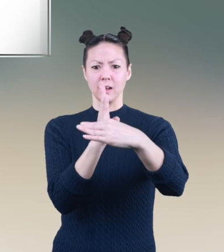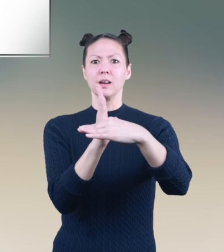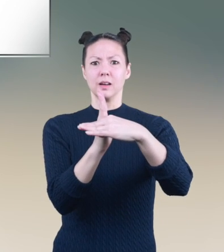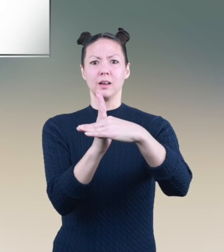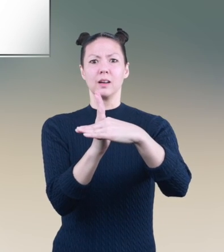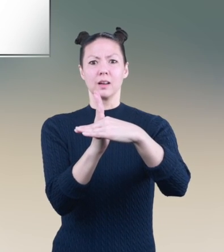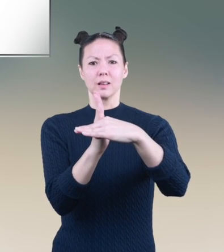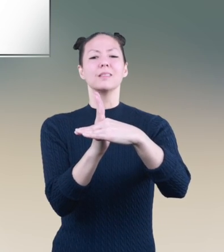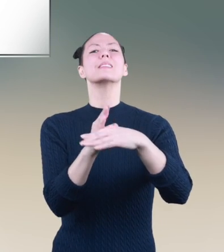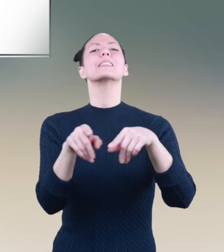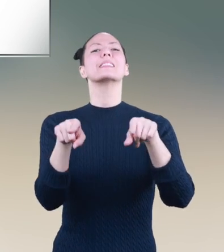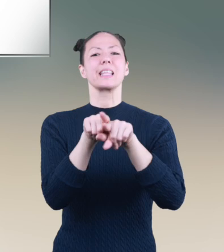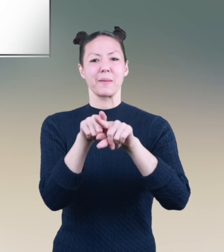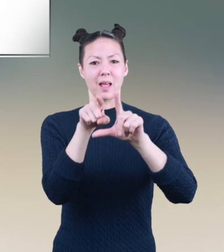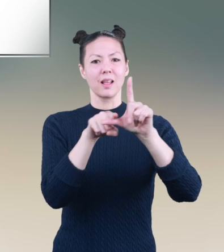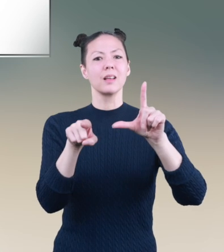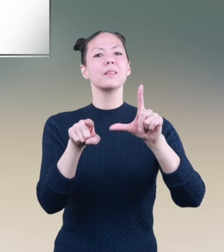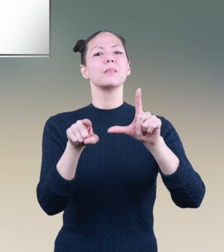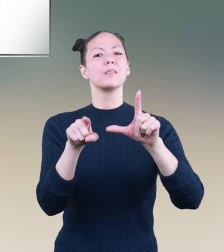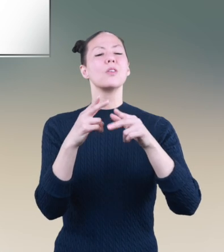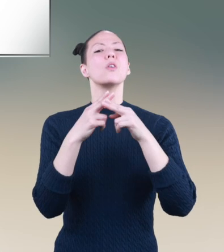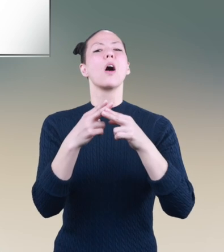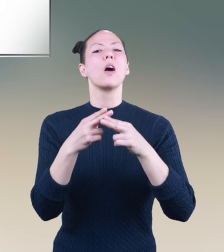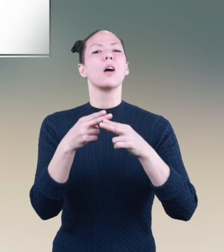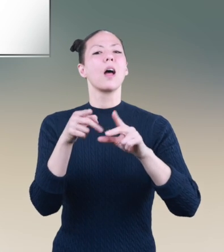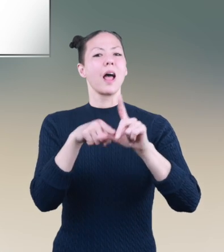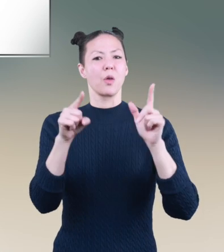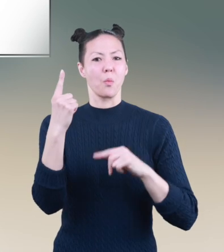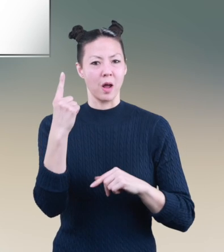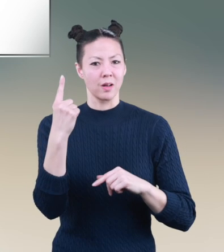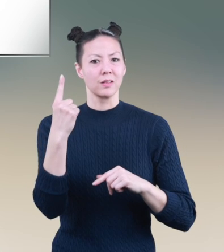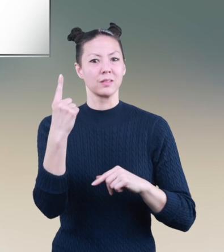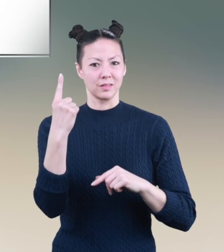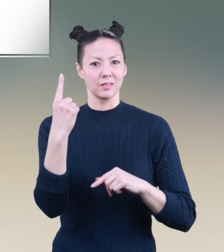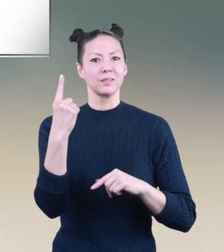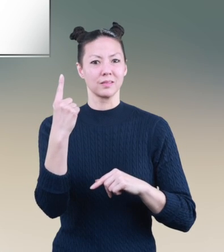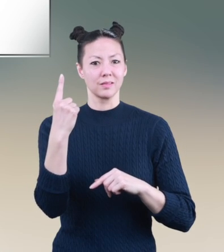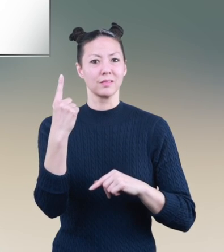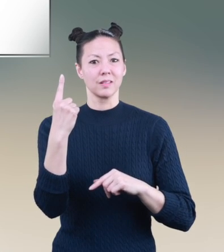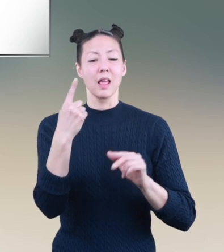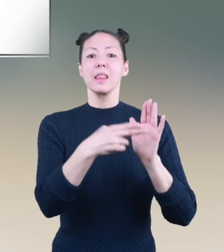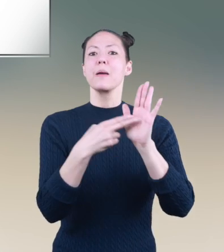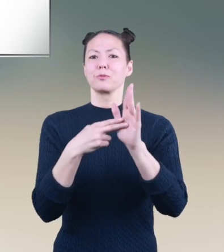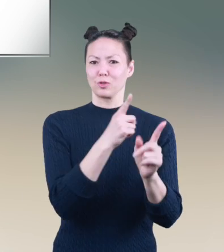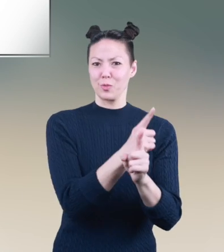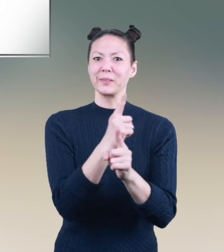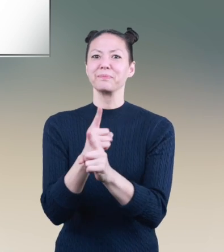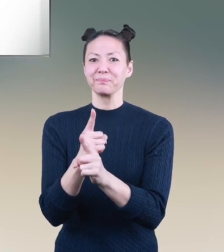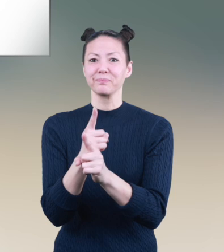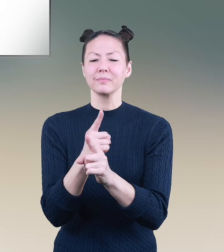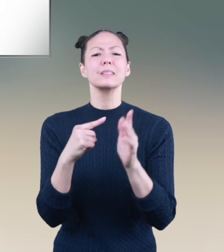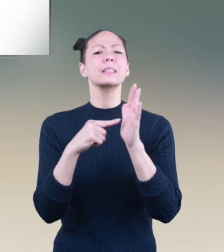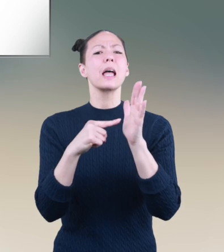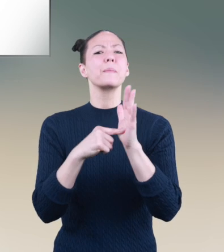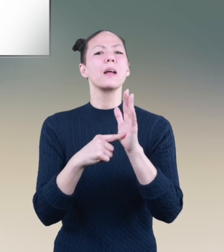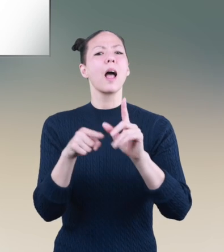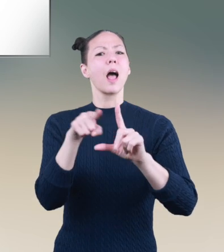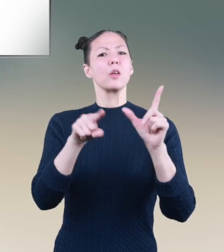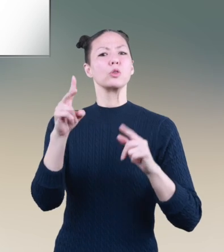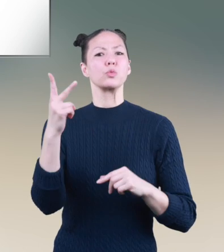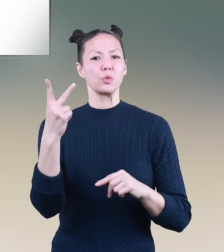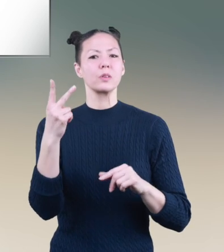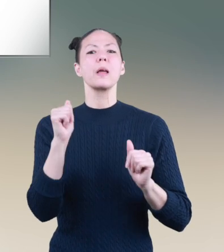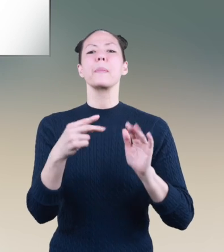The same angle can also be called angle 1, as shown here. Both labels are correct. In this example,